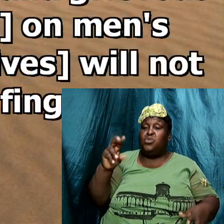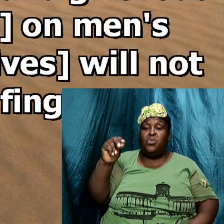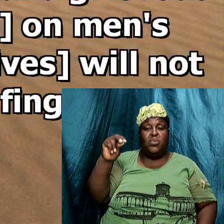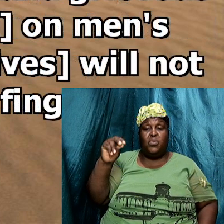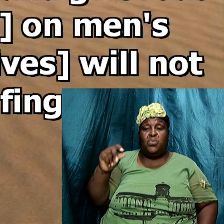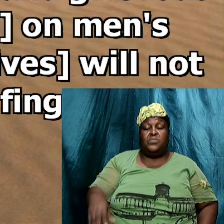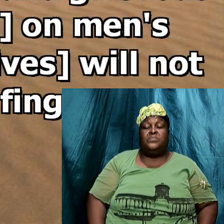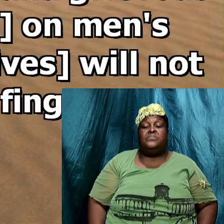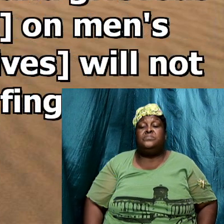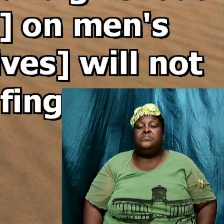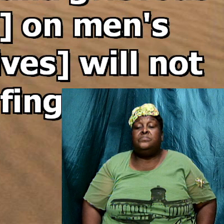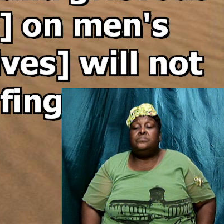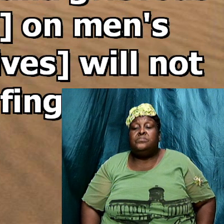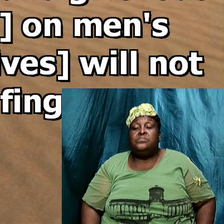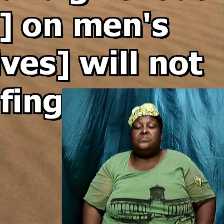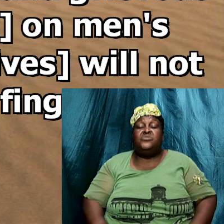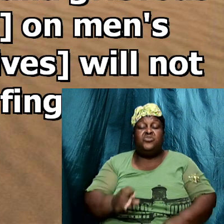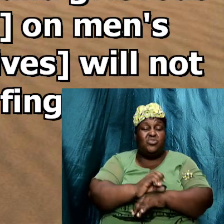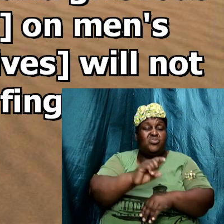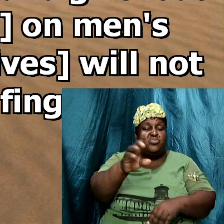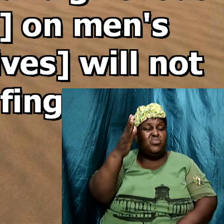And church You know